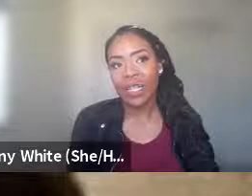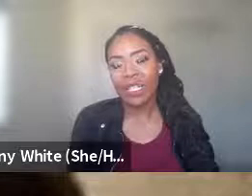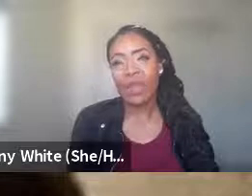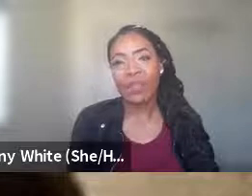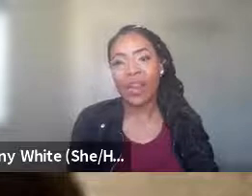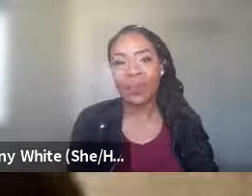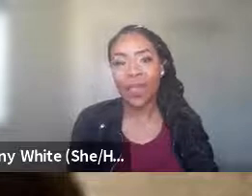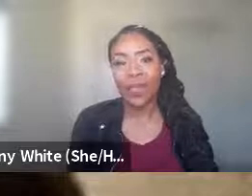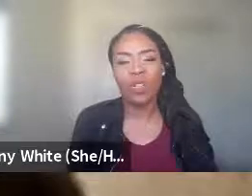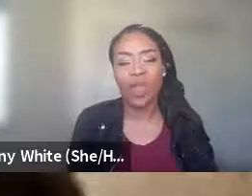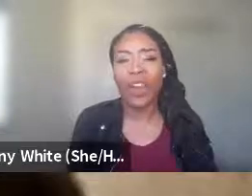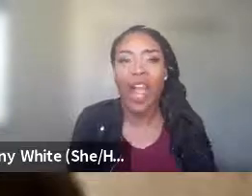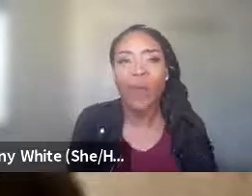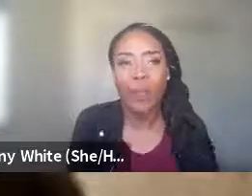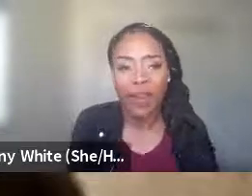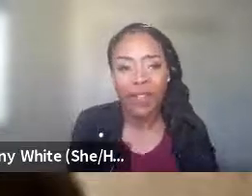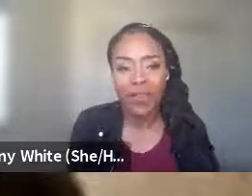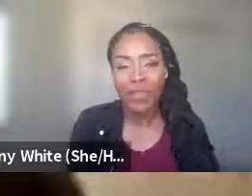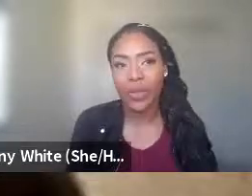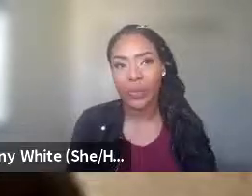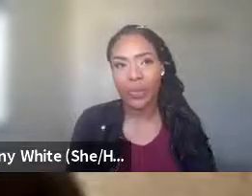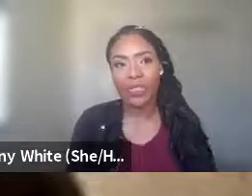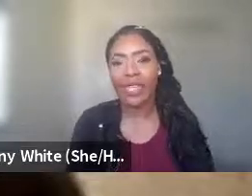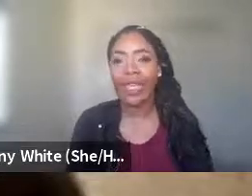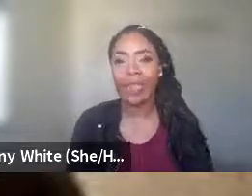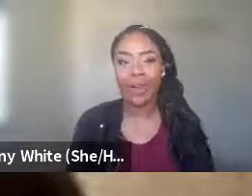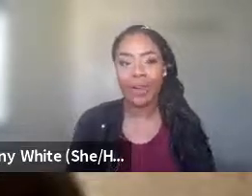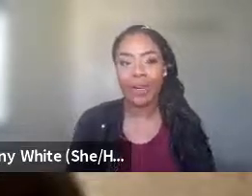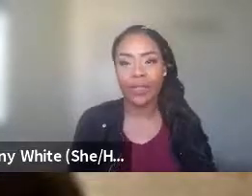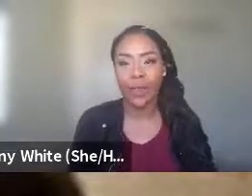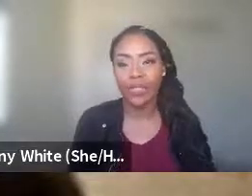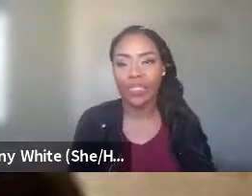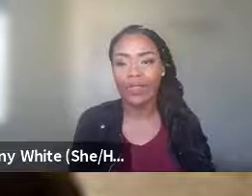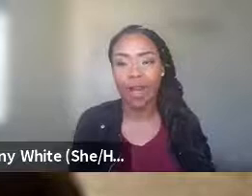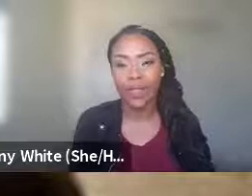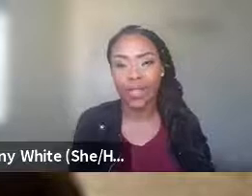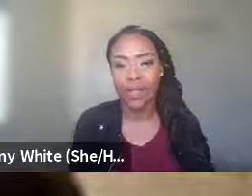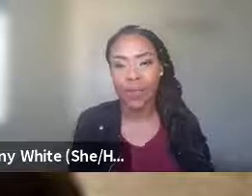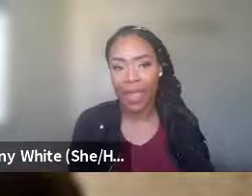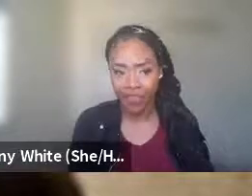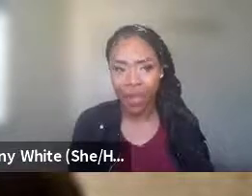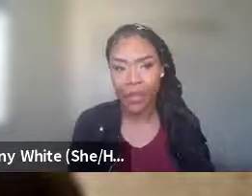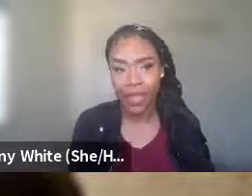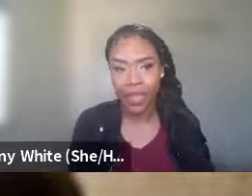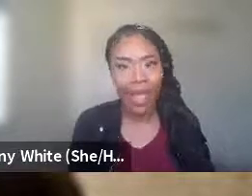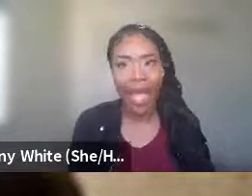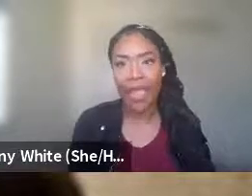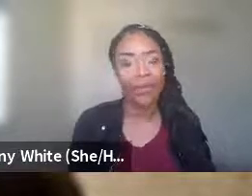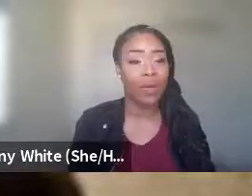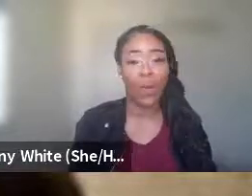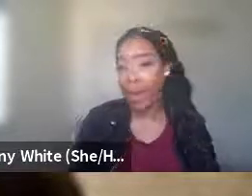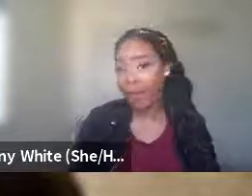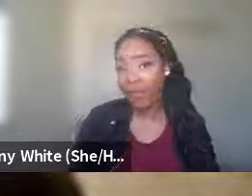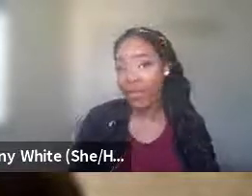is, it's been a very, a huge barrier, how many barriers they have to go through to get here. And so just acknowledging that they may have gone through things that